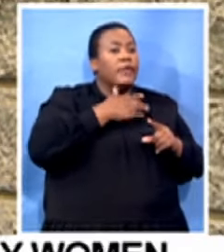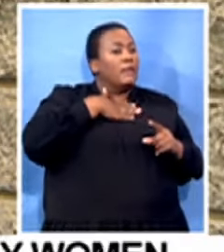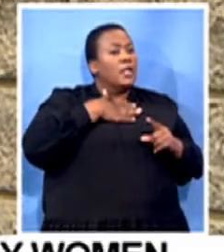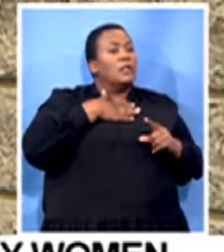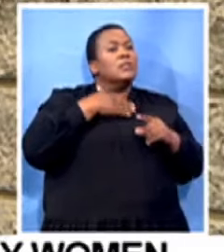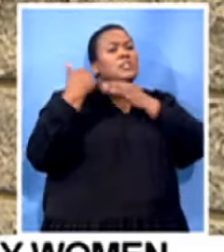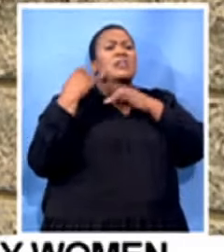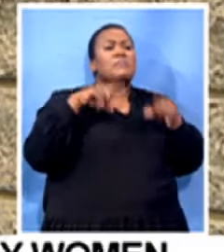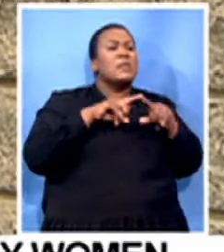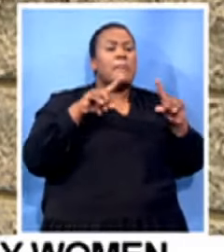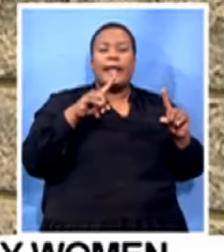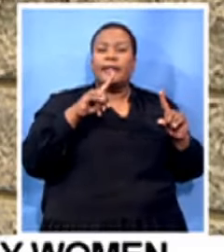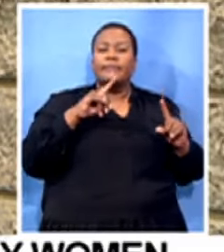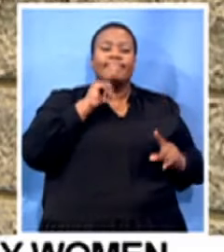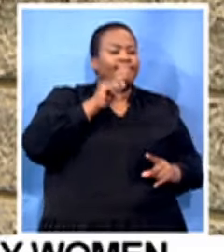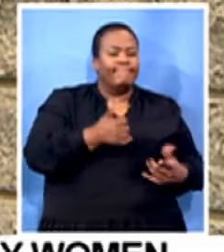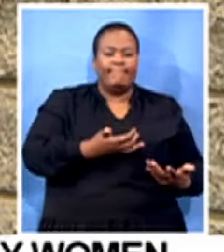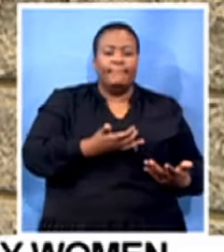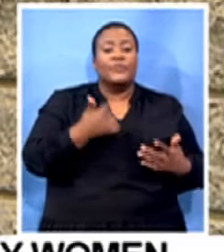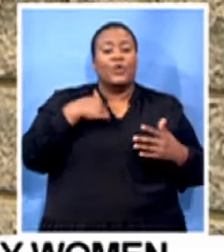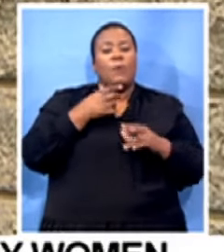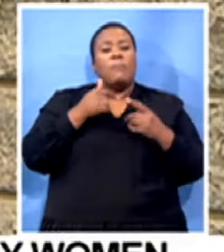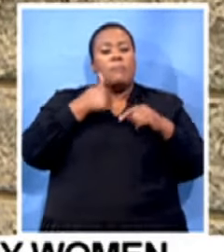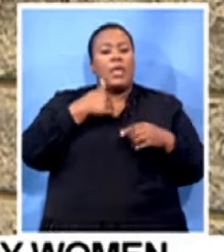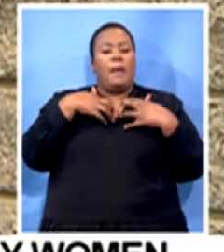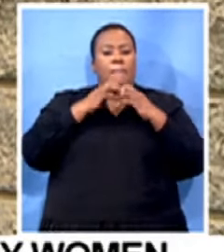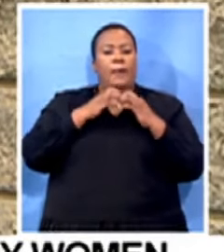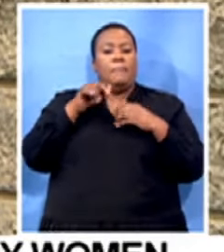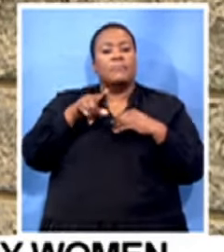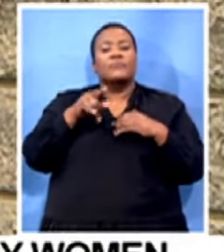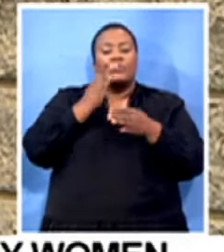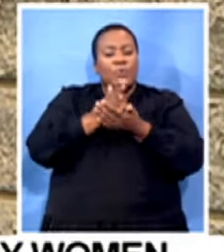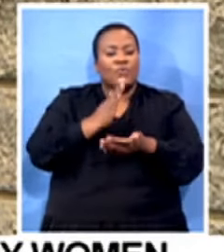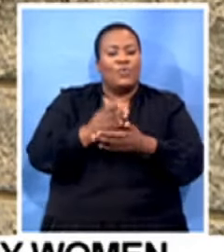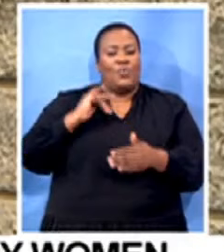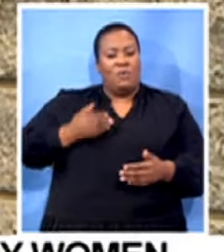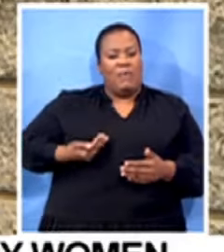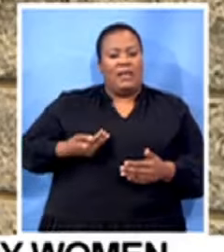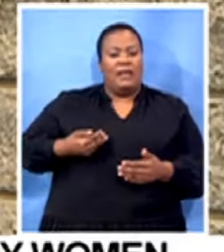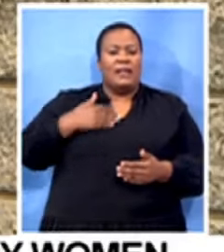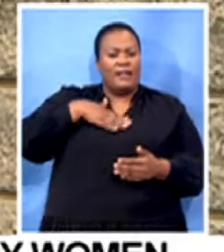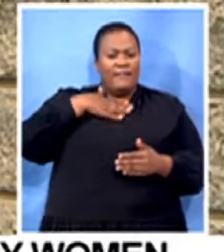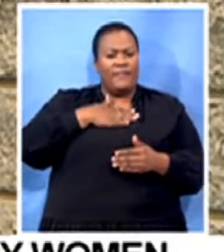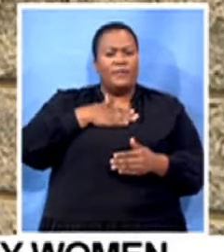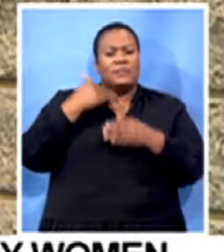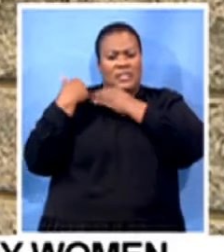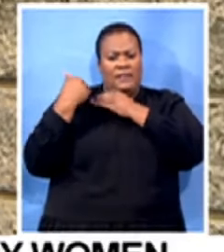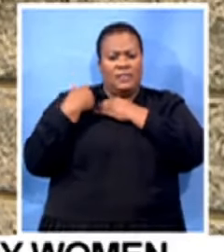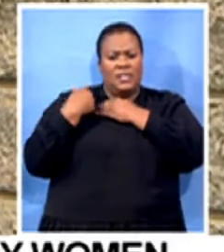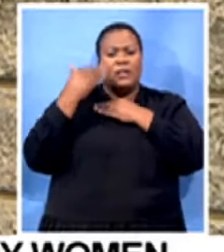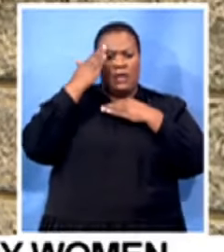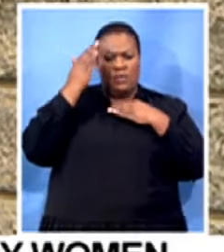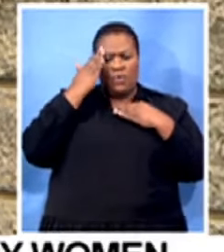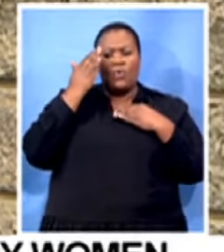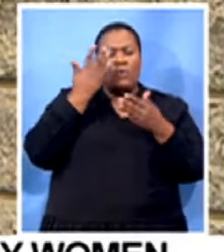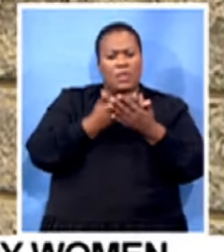safe. So now I created this e-hailing service for women to actually feel safe, to actually know that there is still a space for them in the